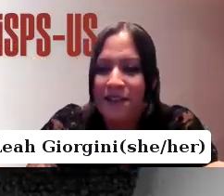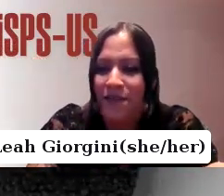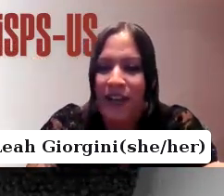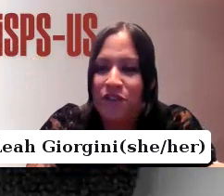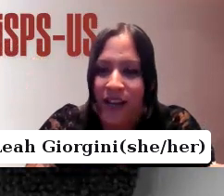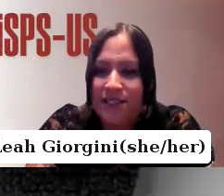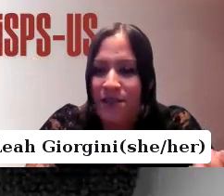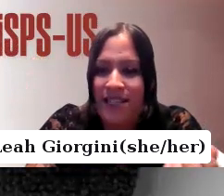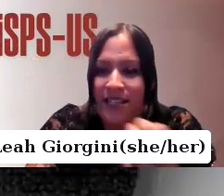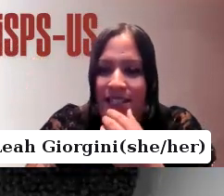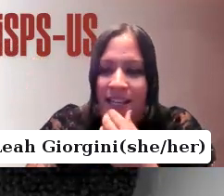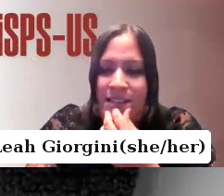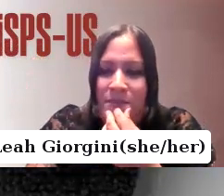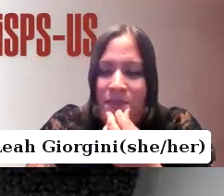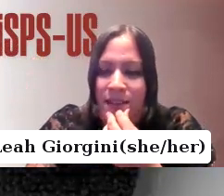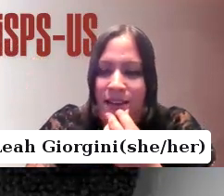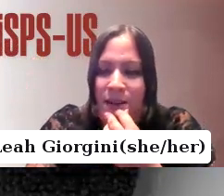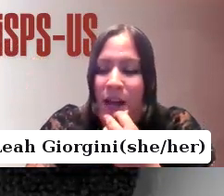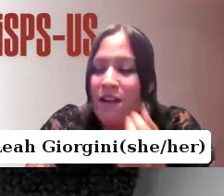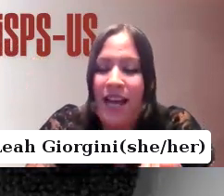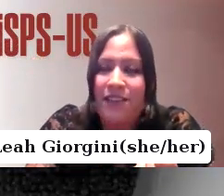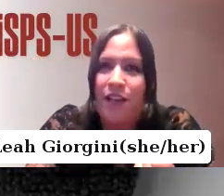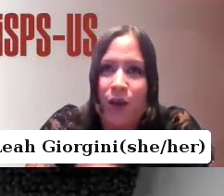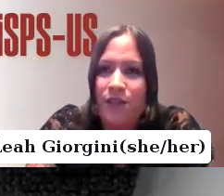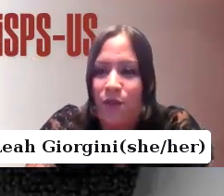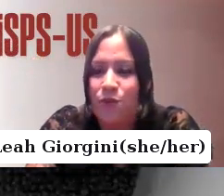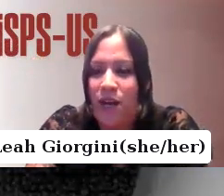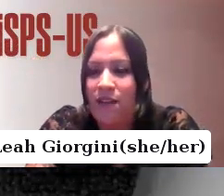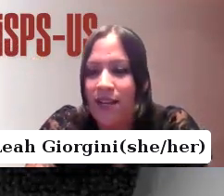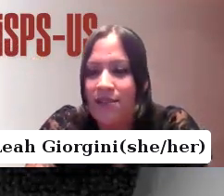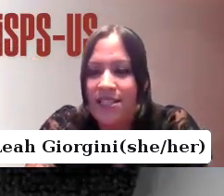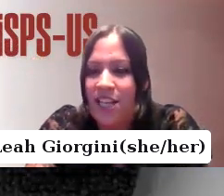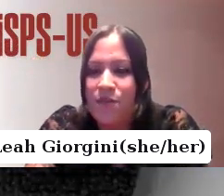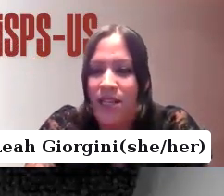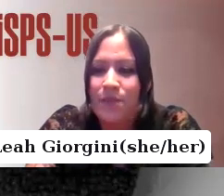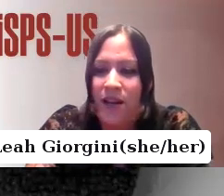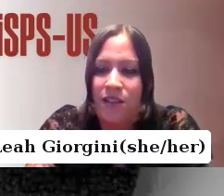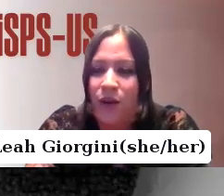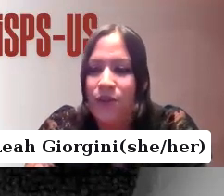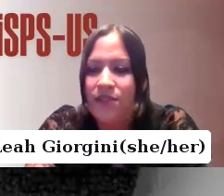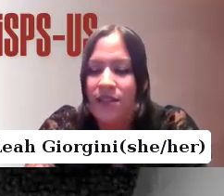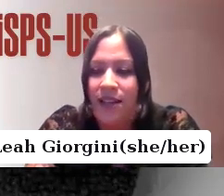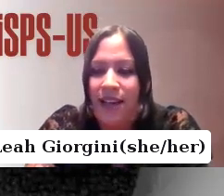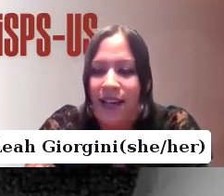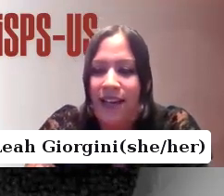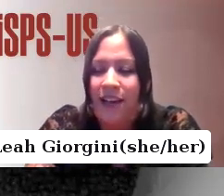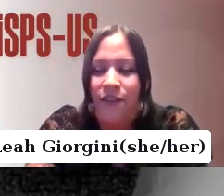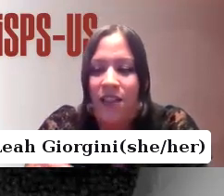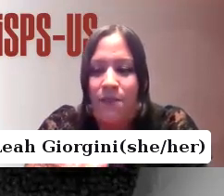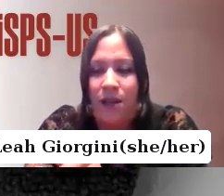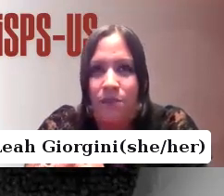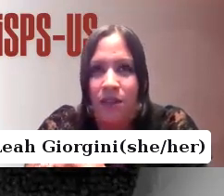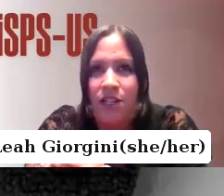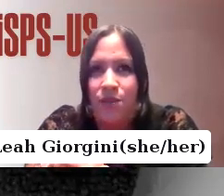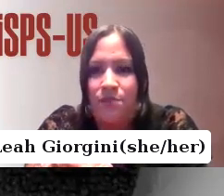I couldn't even get dressed in dignity um I only had the clothes I was wearing they didn't give me any spare clothes and